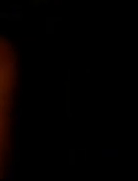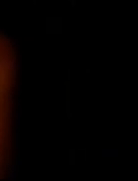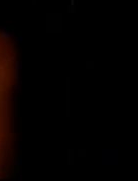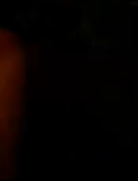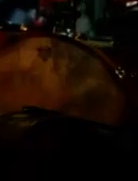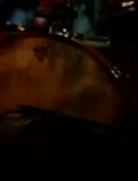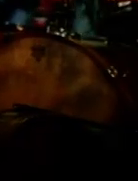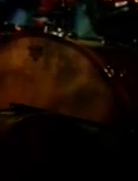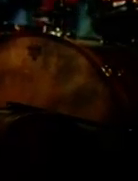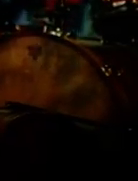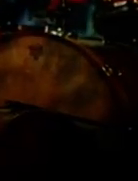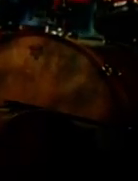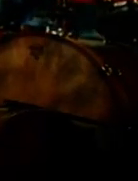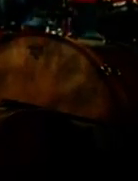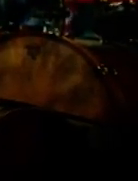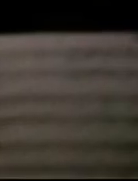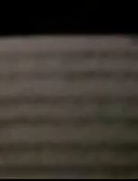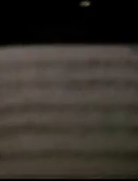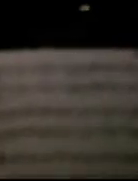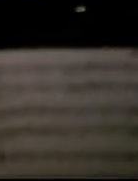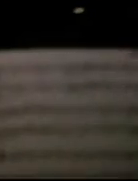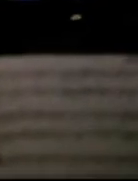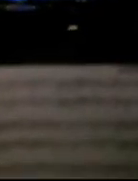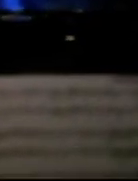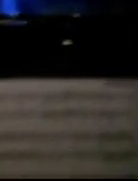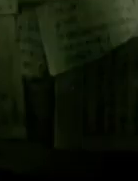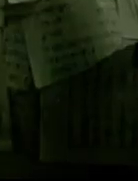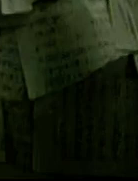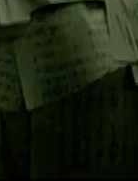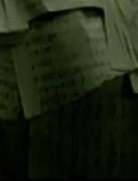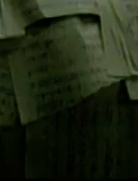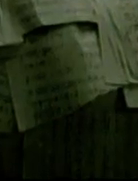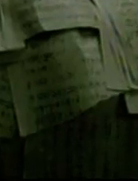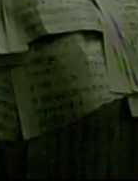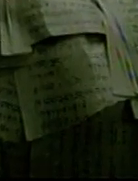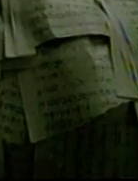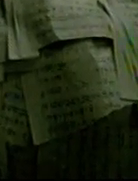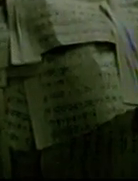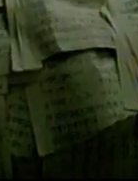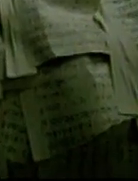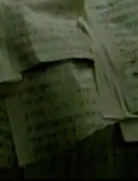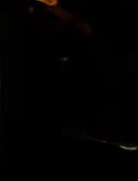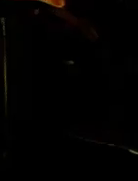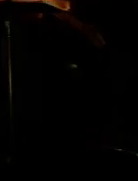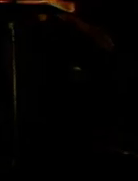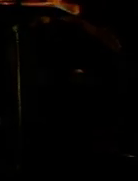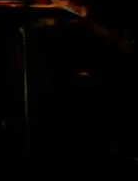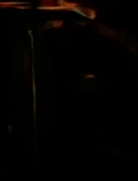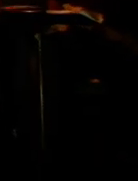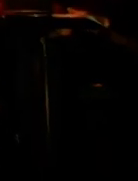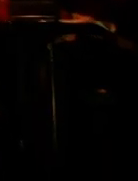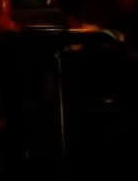I am strong when I am on your shoulders.